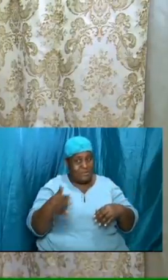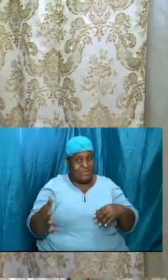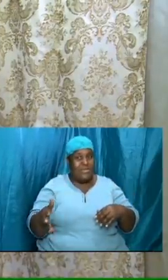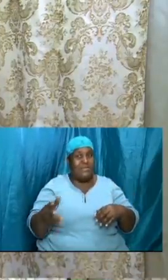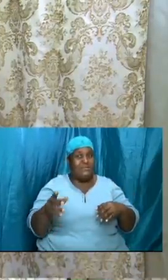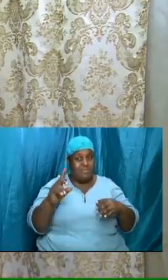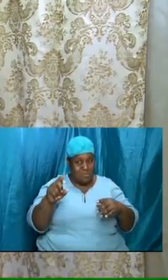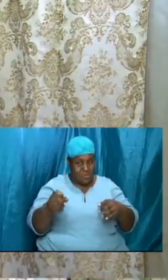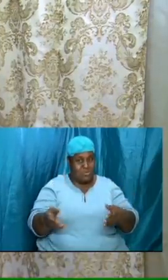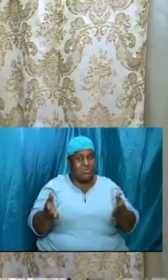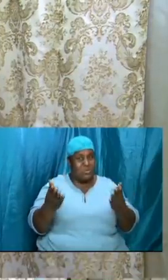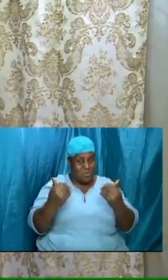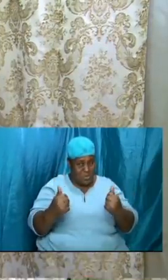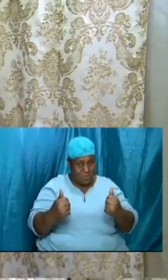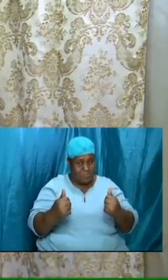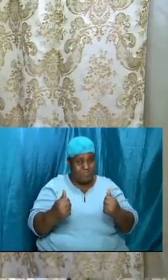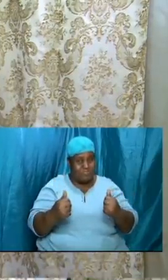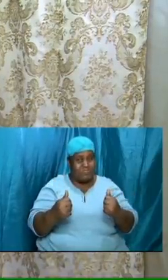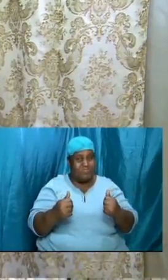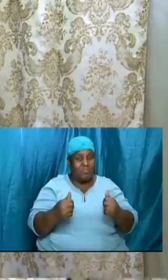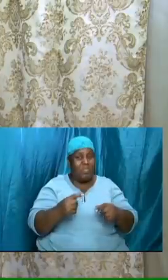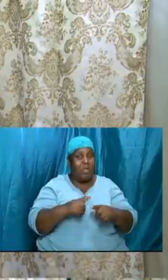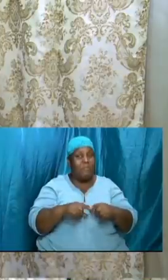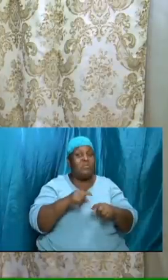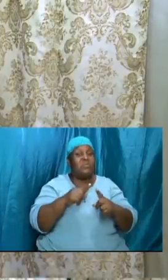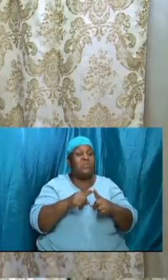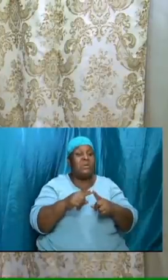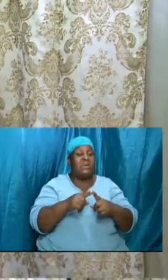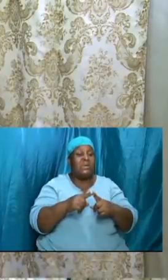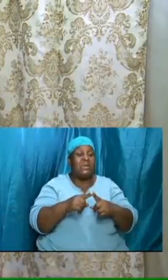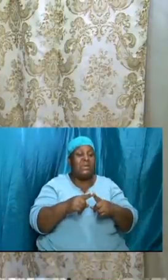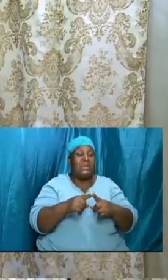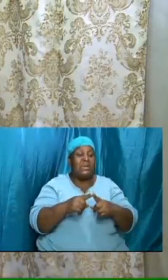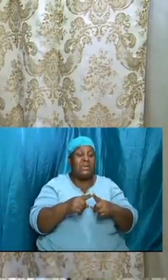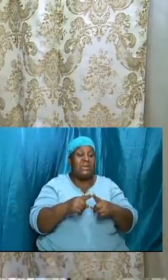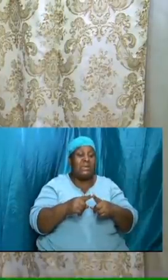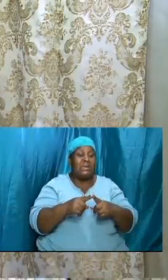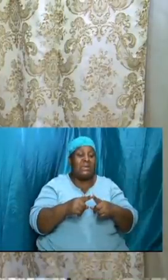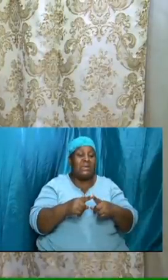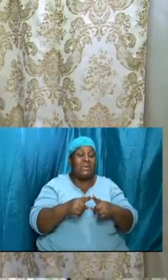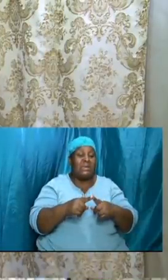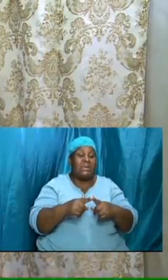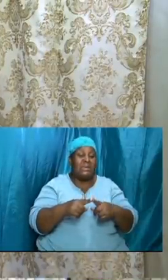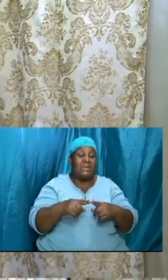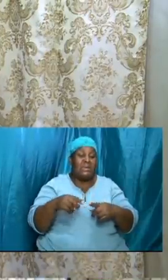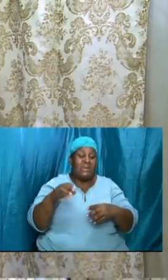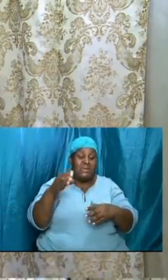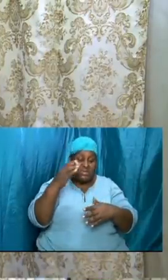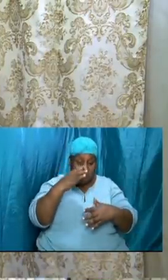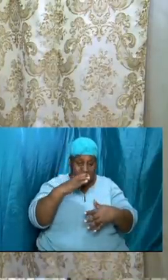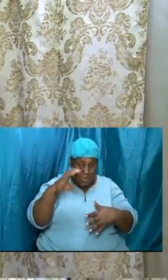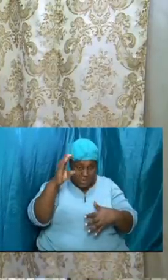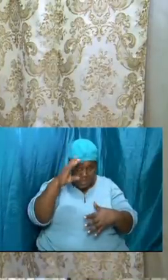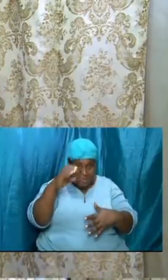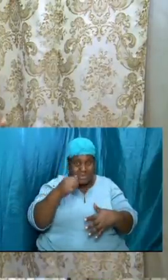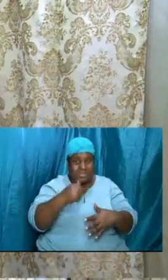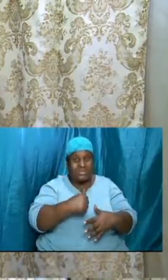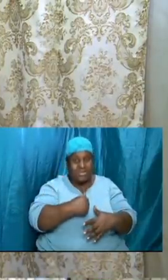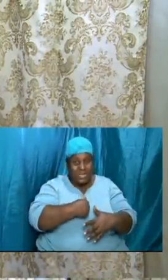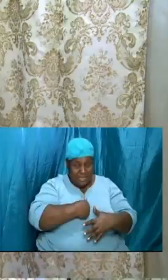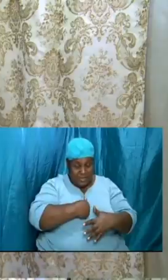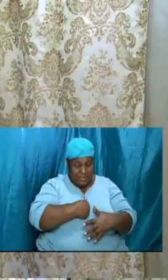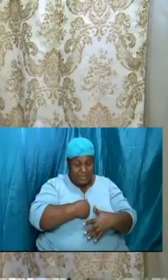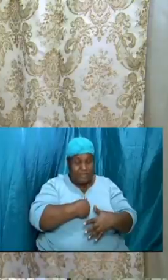because when they examine themselves against the word of god and seeing that we are in a